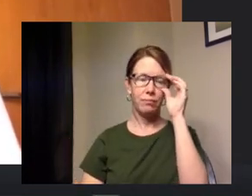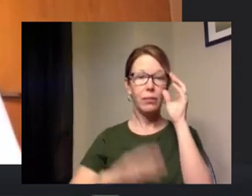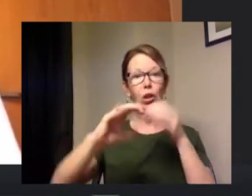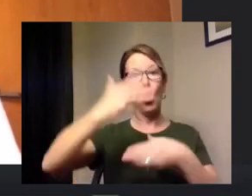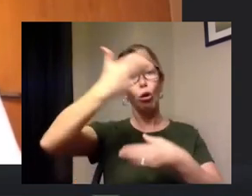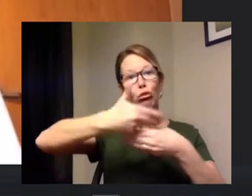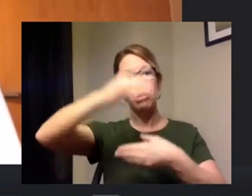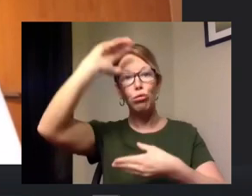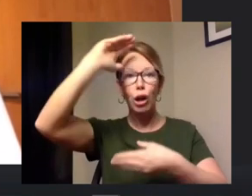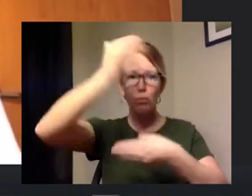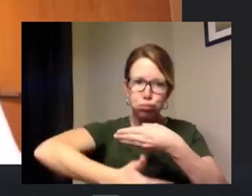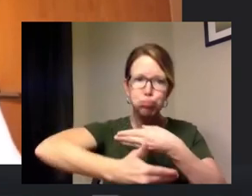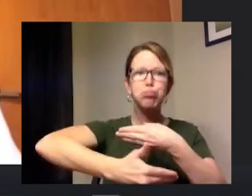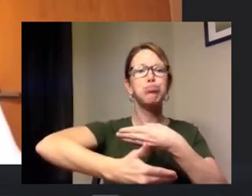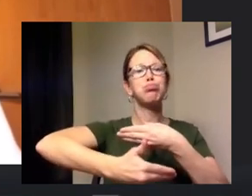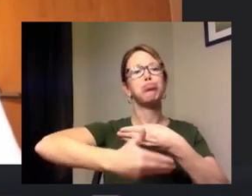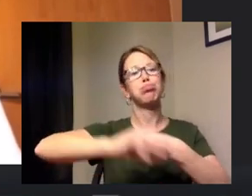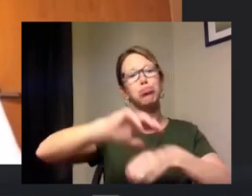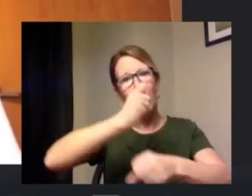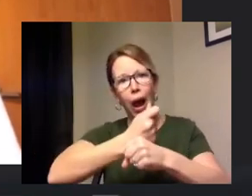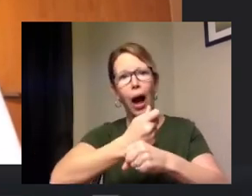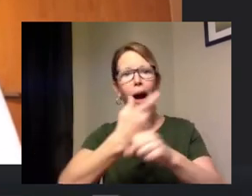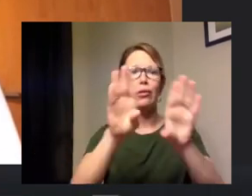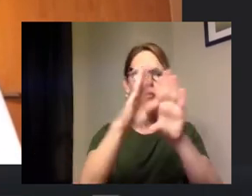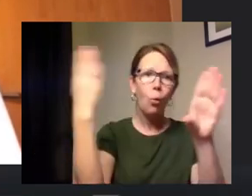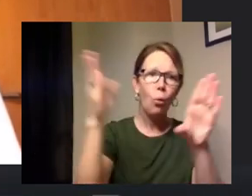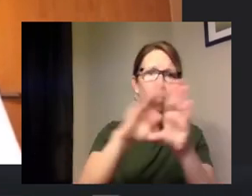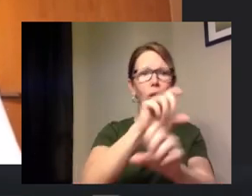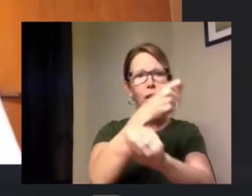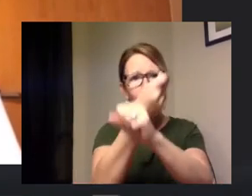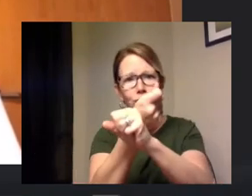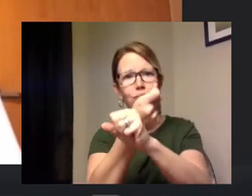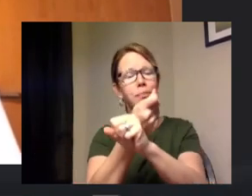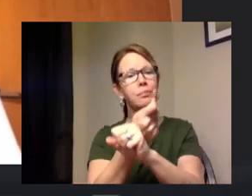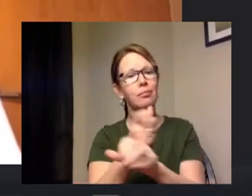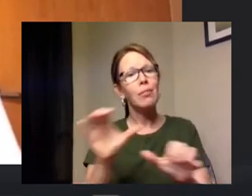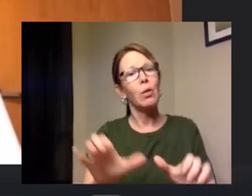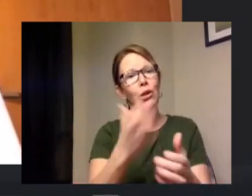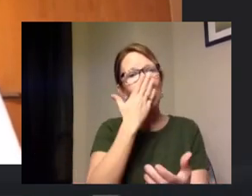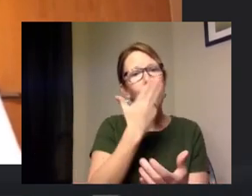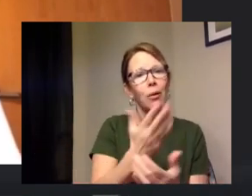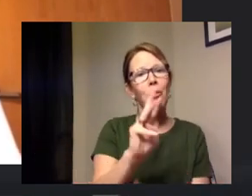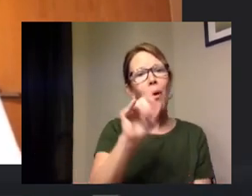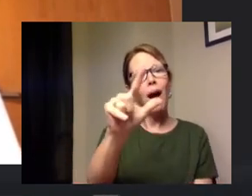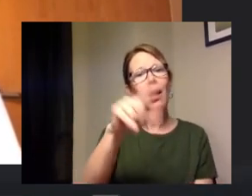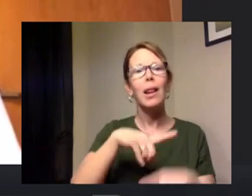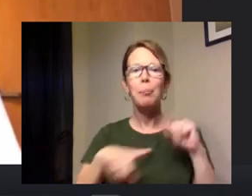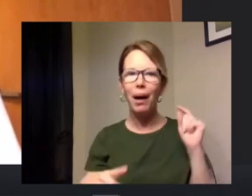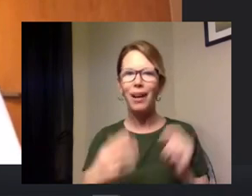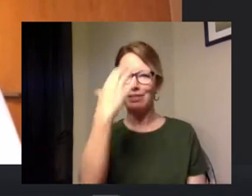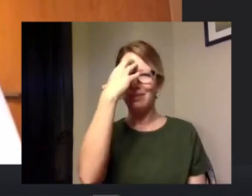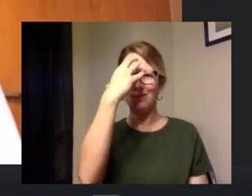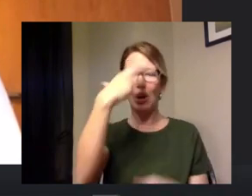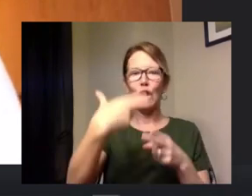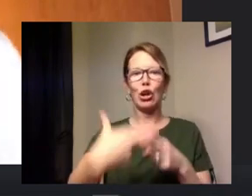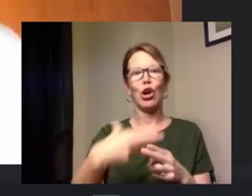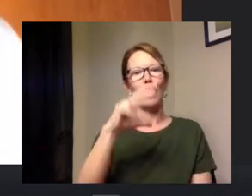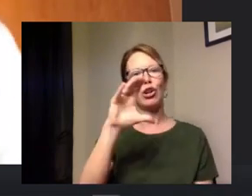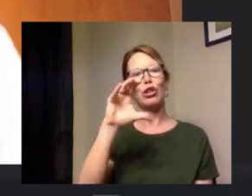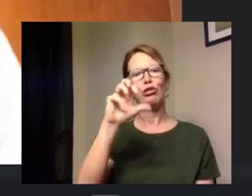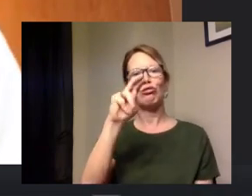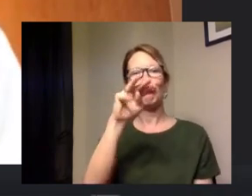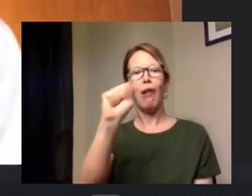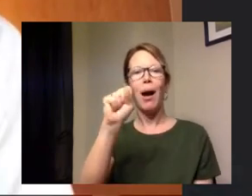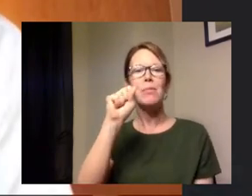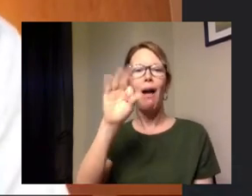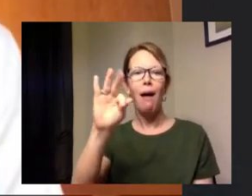doors lock your doors um we're doing pretty well folks but you know crimes of opportunity um are the